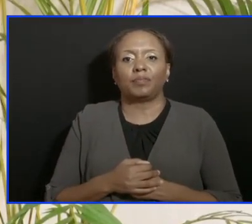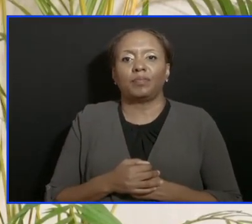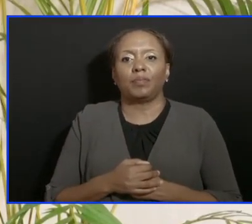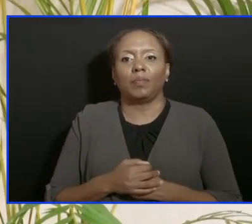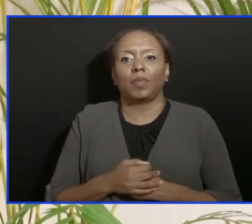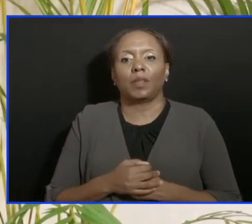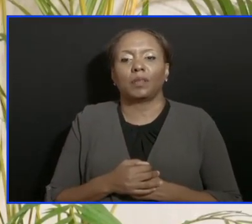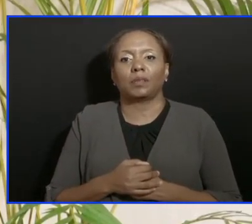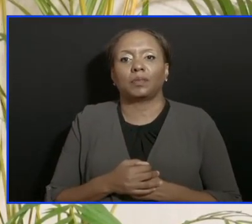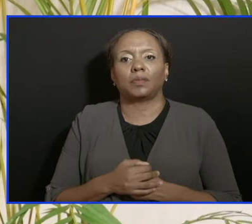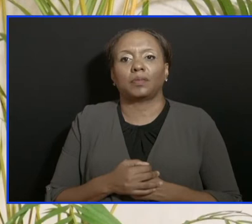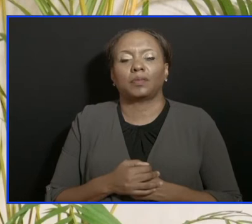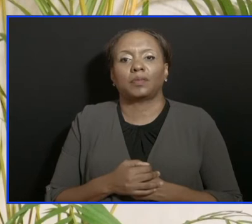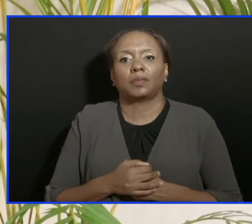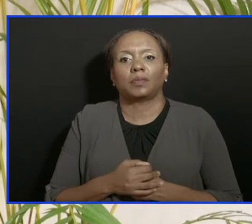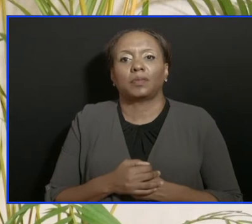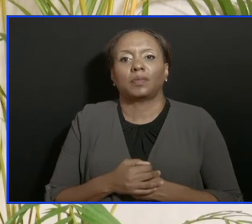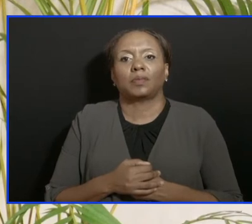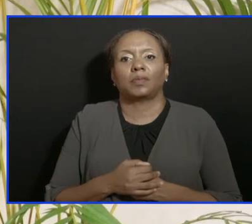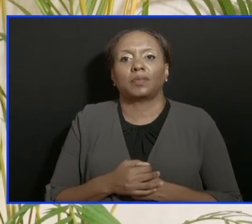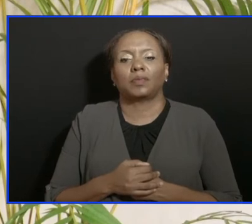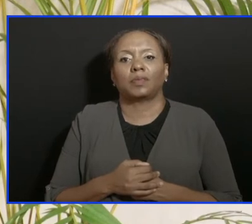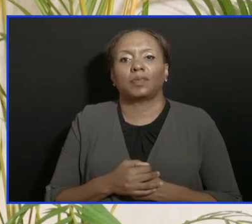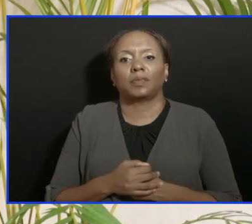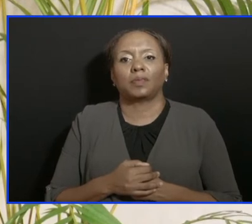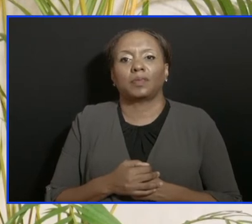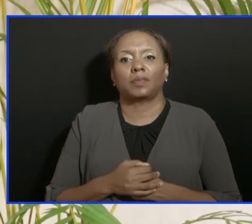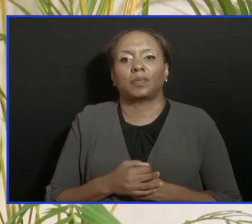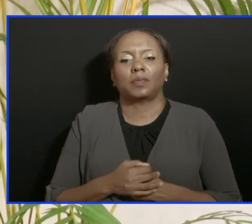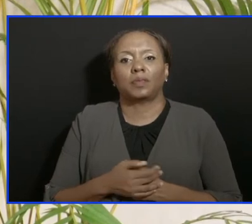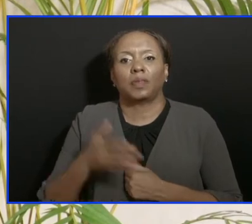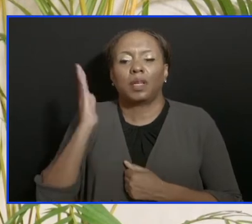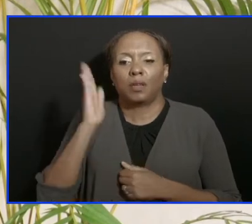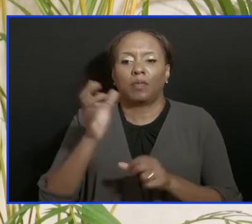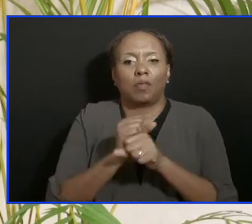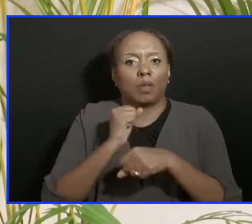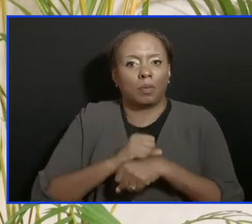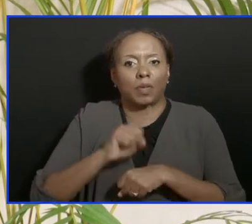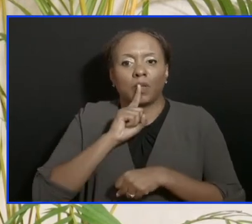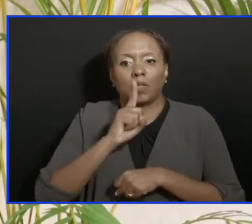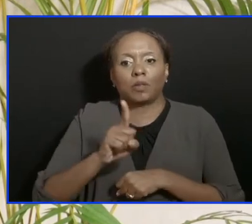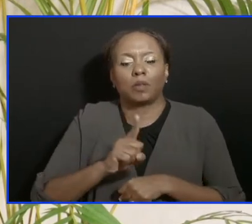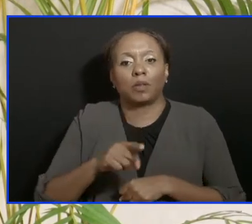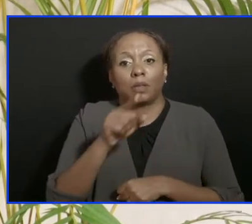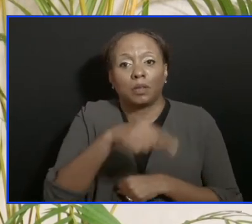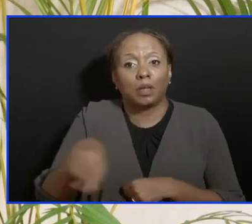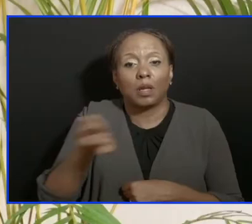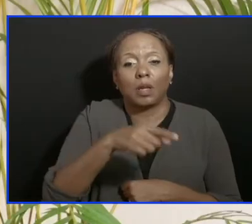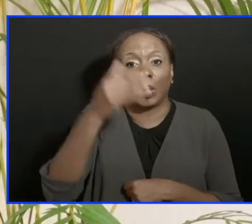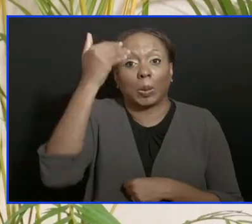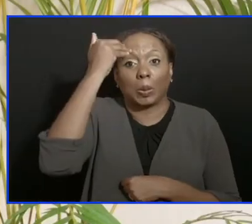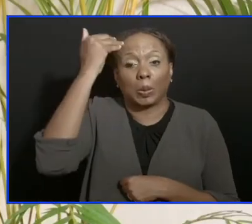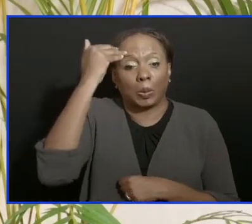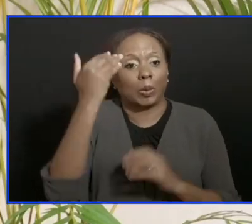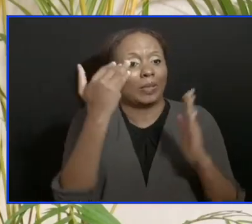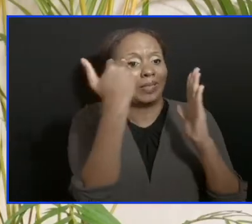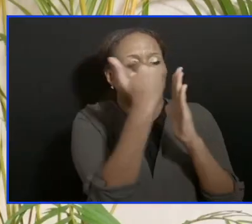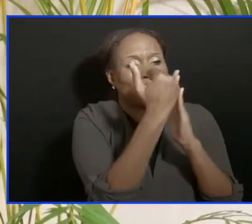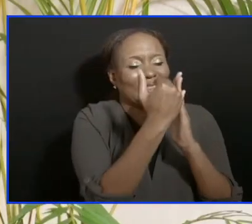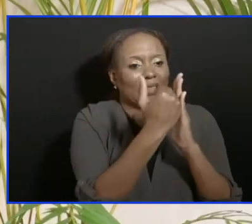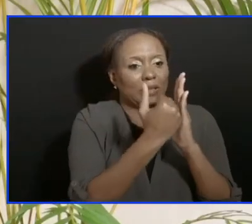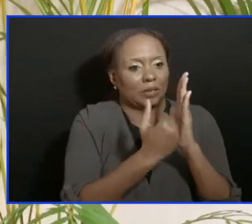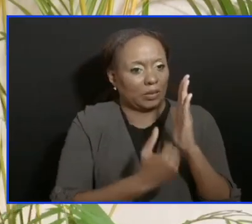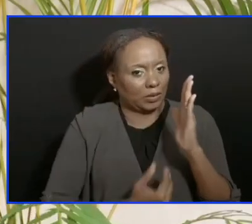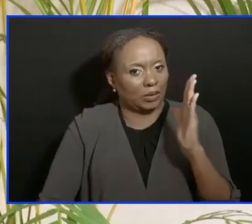we are going to ensure that that list is placed in the public domain so that people are aware, the